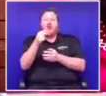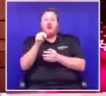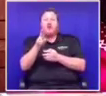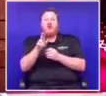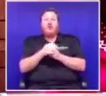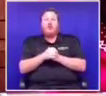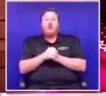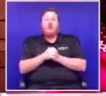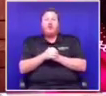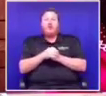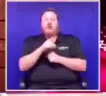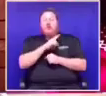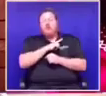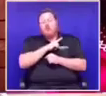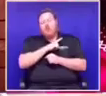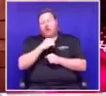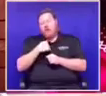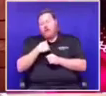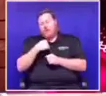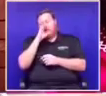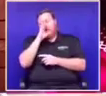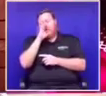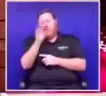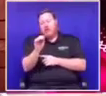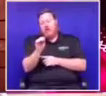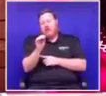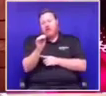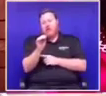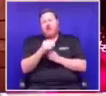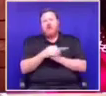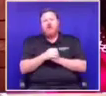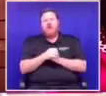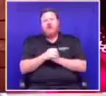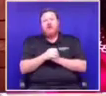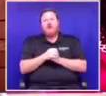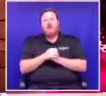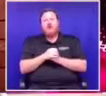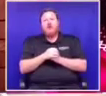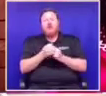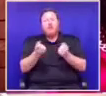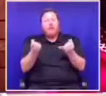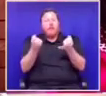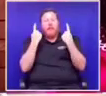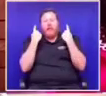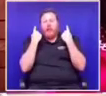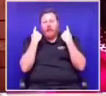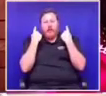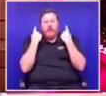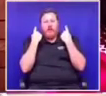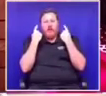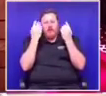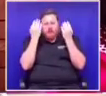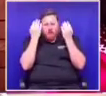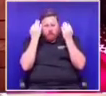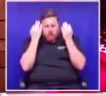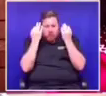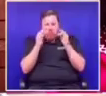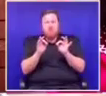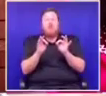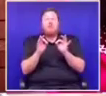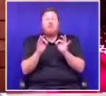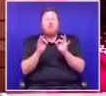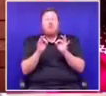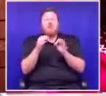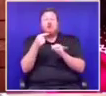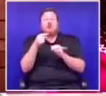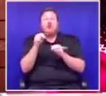The reason why, President, we are asking is because we don't understand the actual gathering of